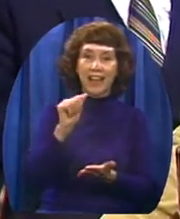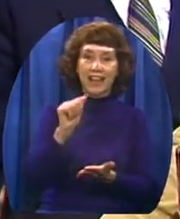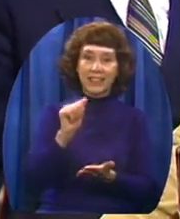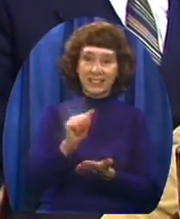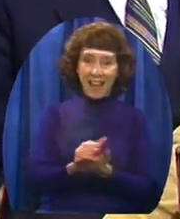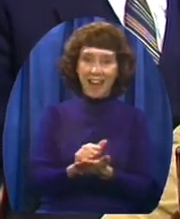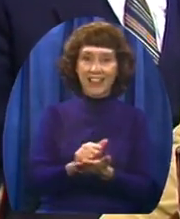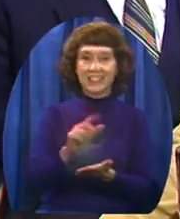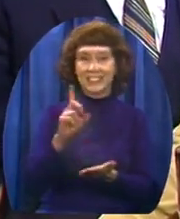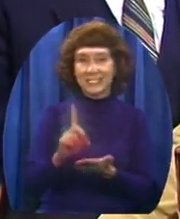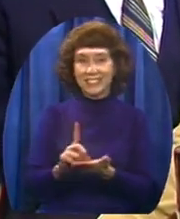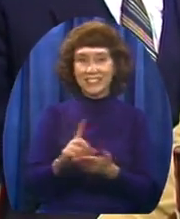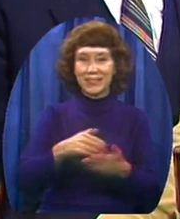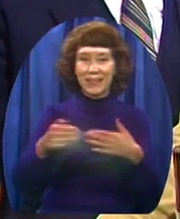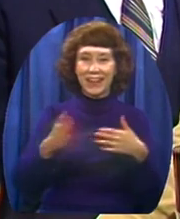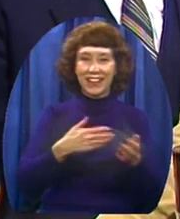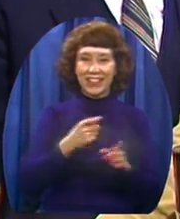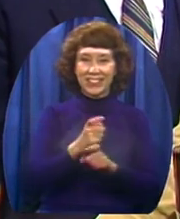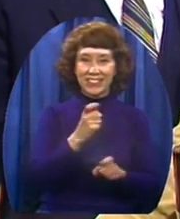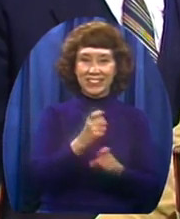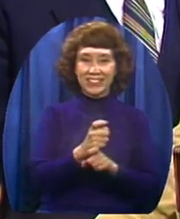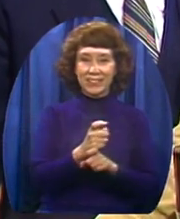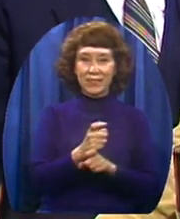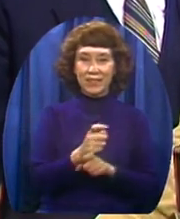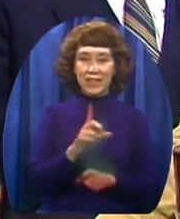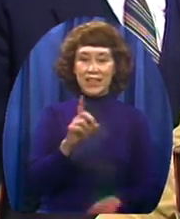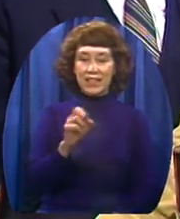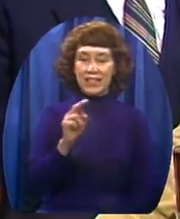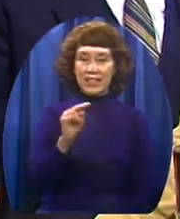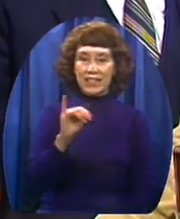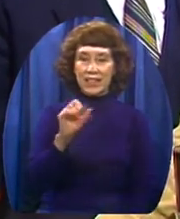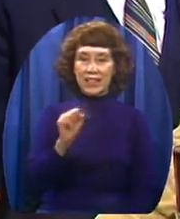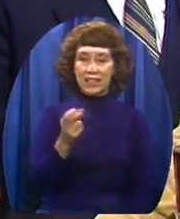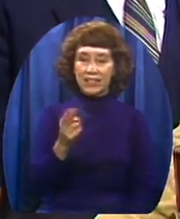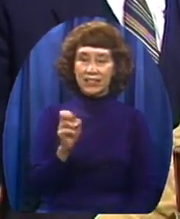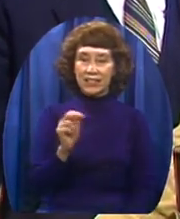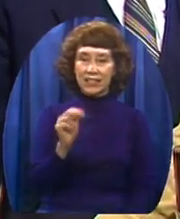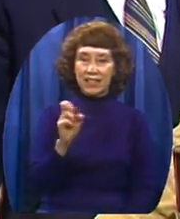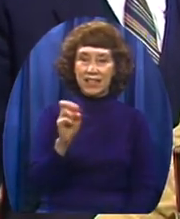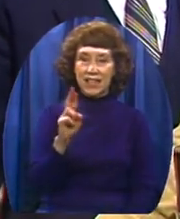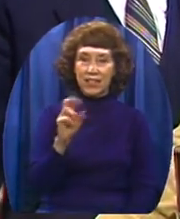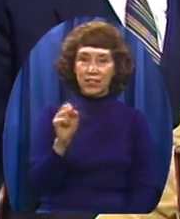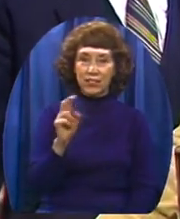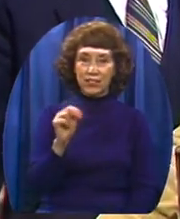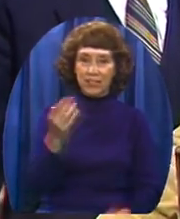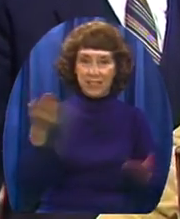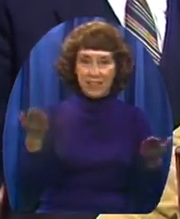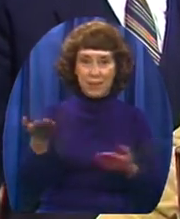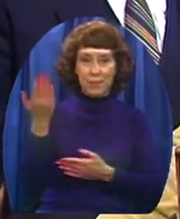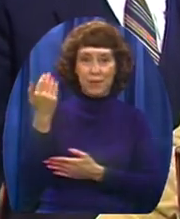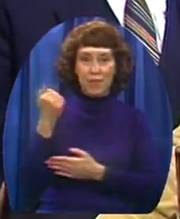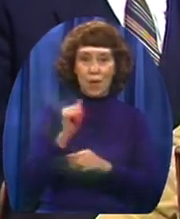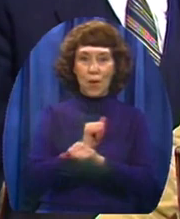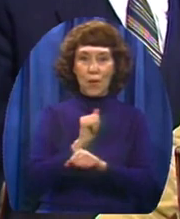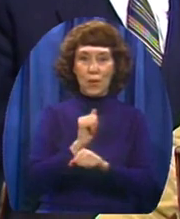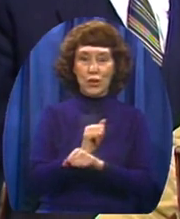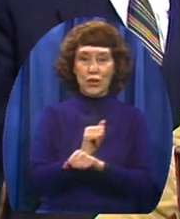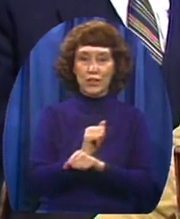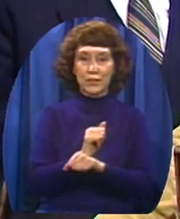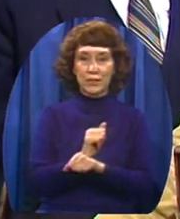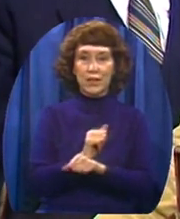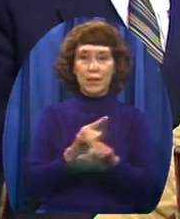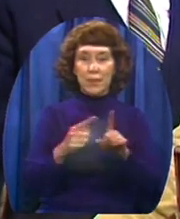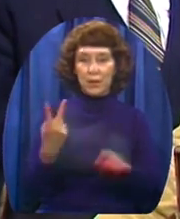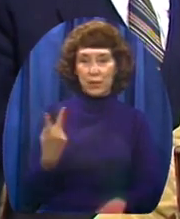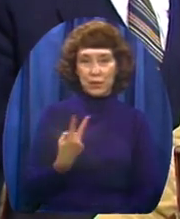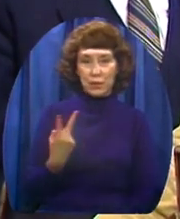God's been good to us down in Texas. Dennis Henderson, who was on our staff here with us, and myself are trying to build a church in